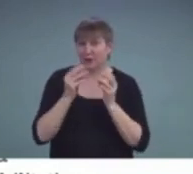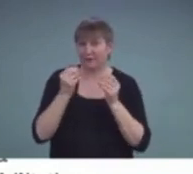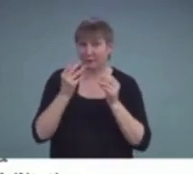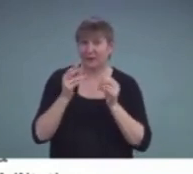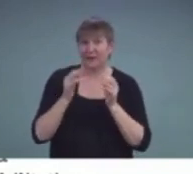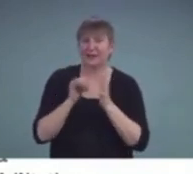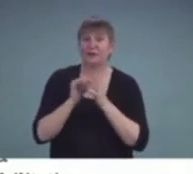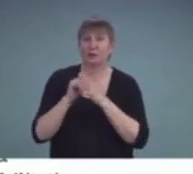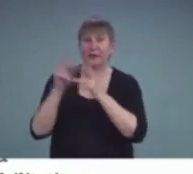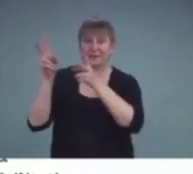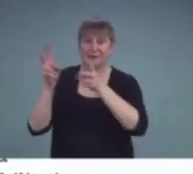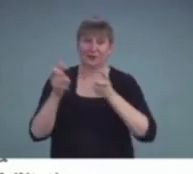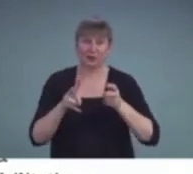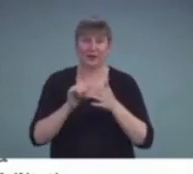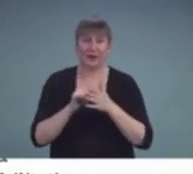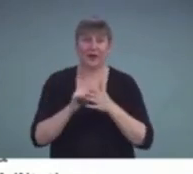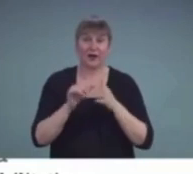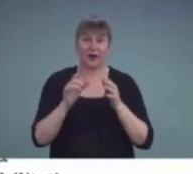download the article.